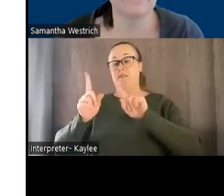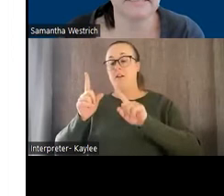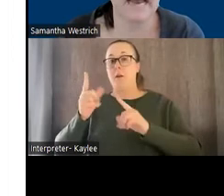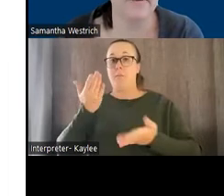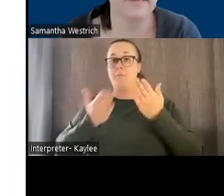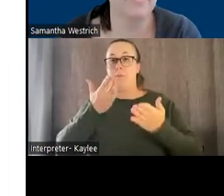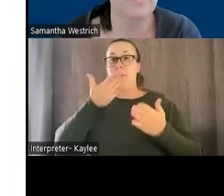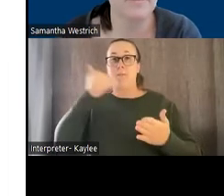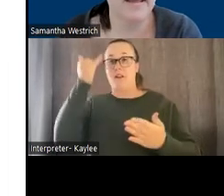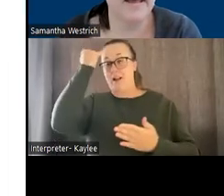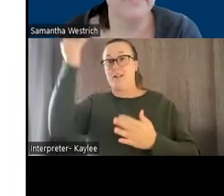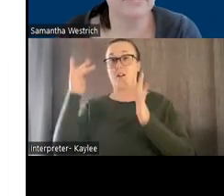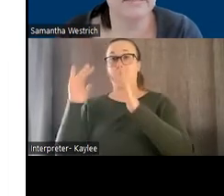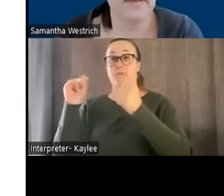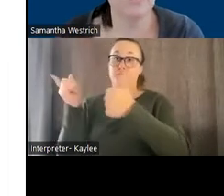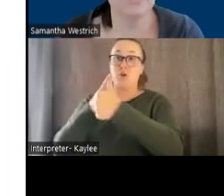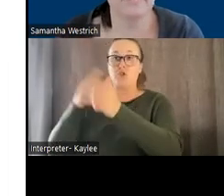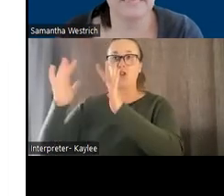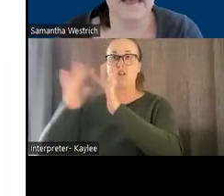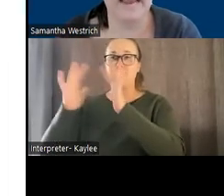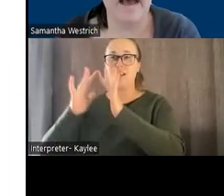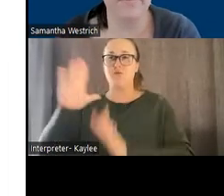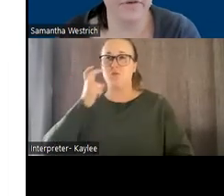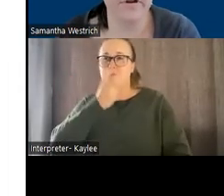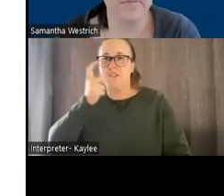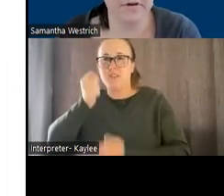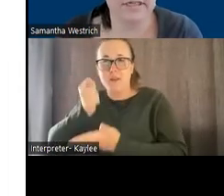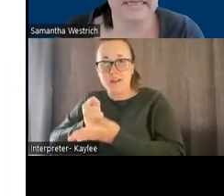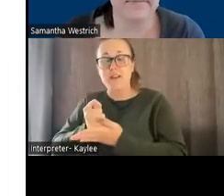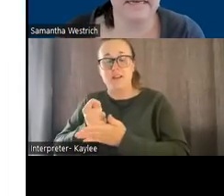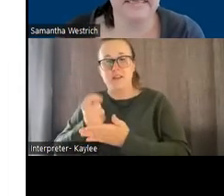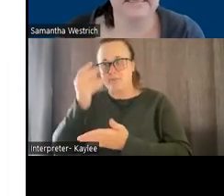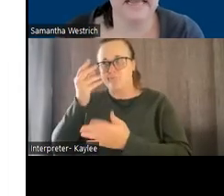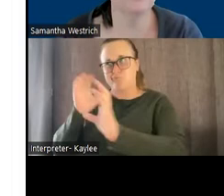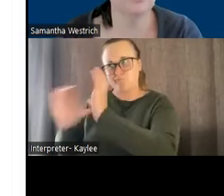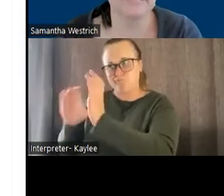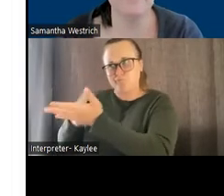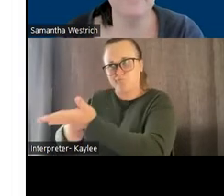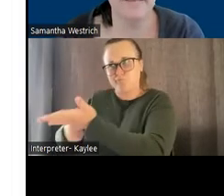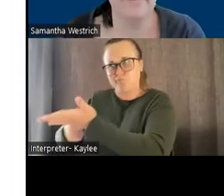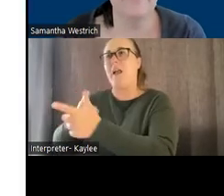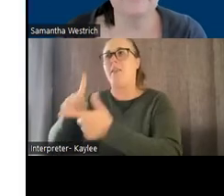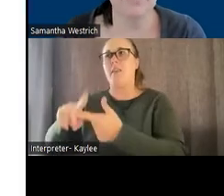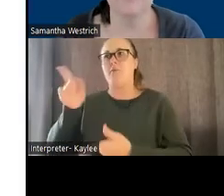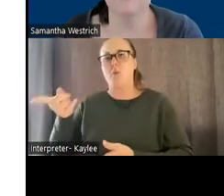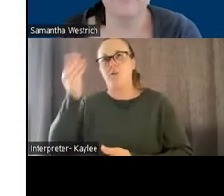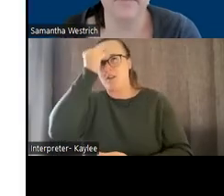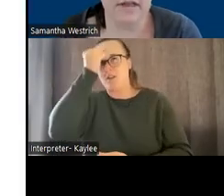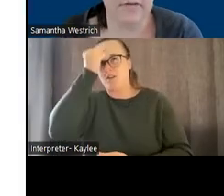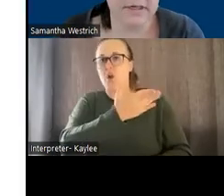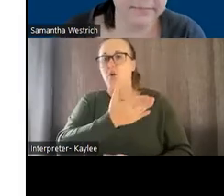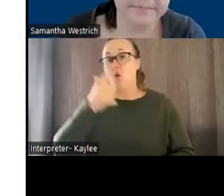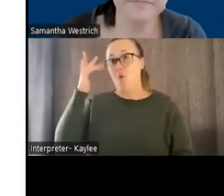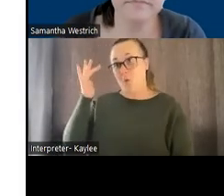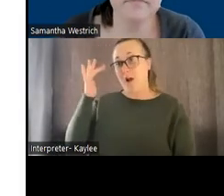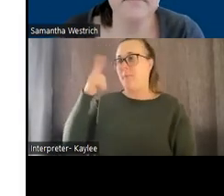different choices out there. Just to make sure that that app before you purchase it because they aren't cheap is a good fit for